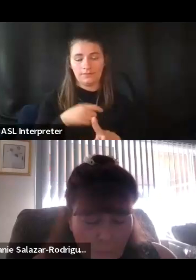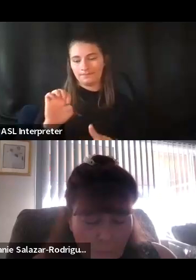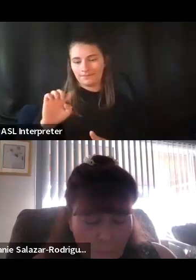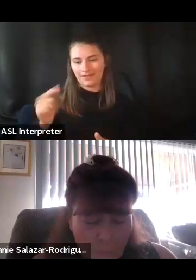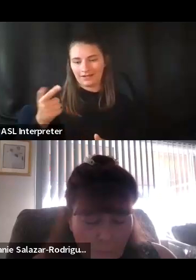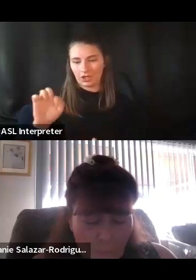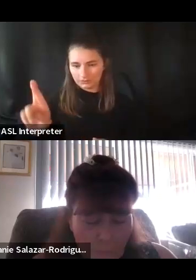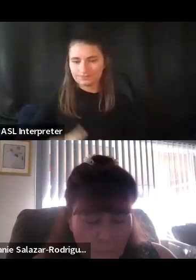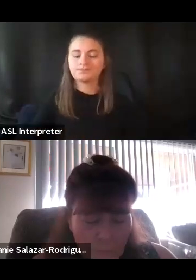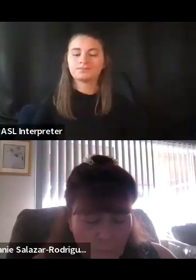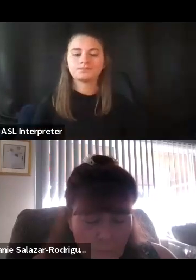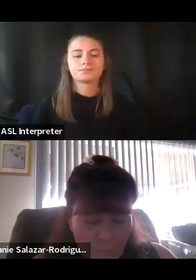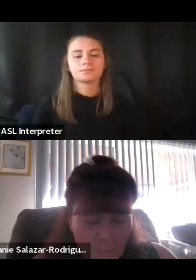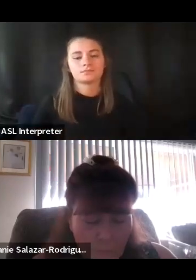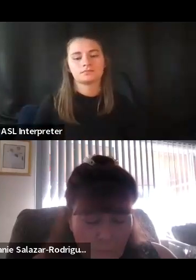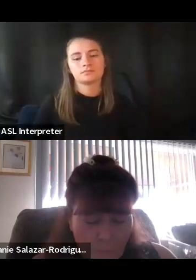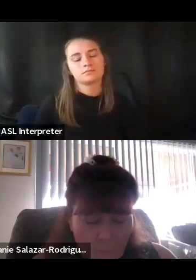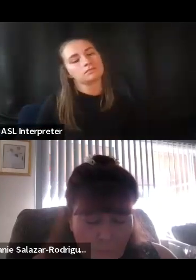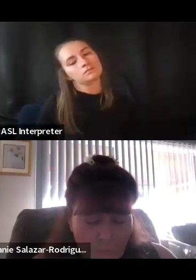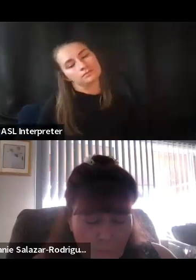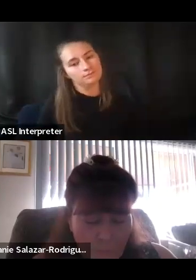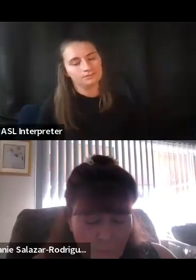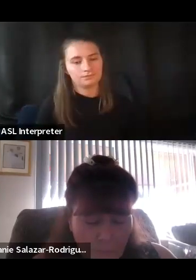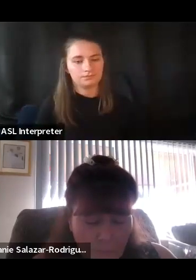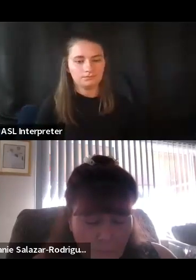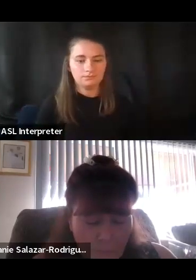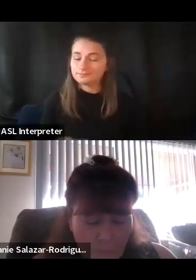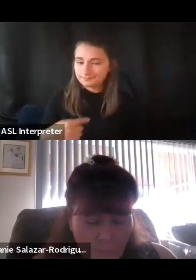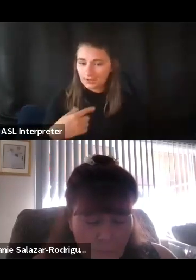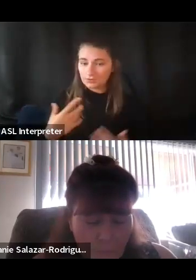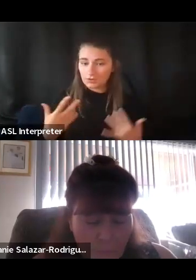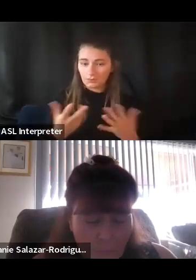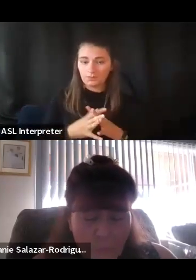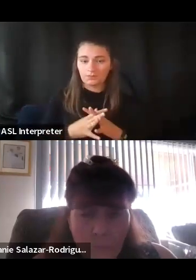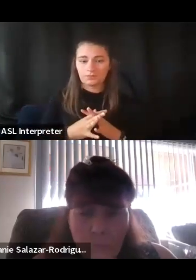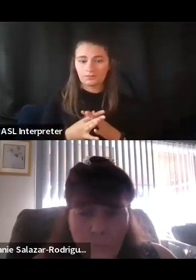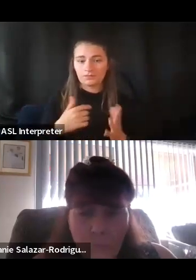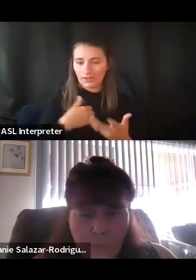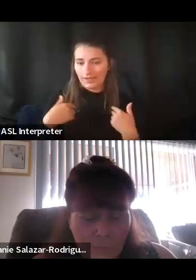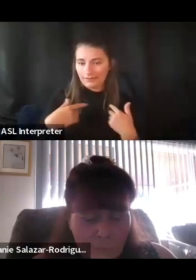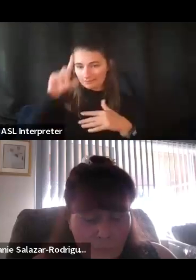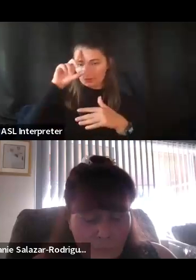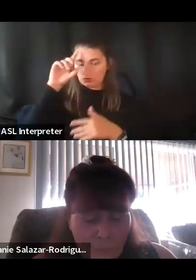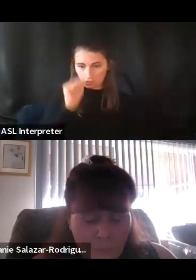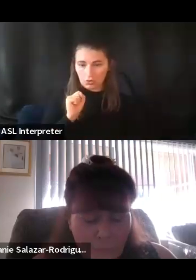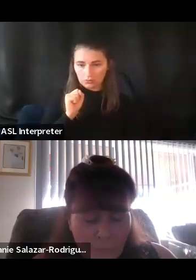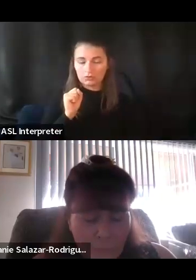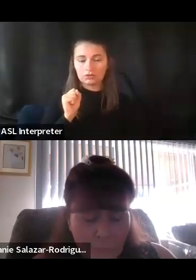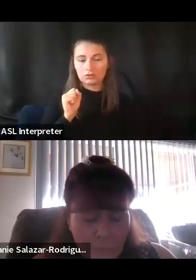I have a stroke and I